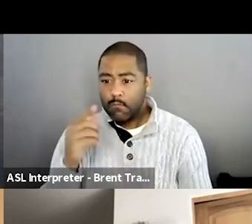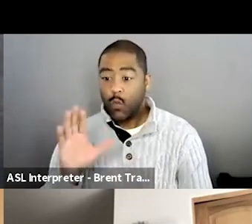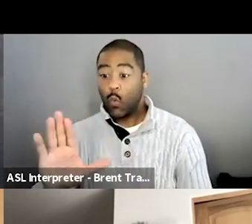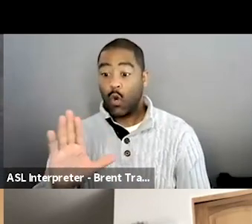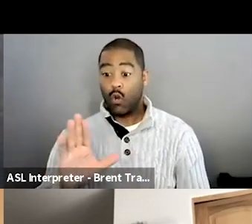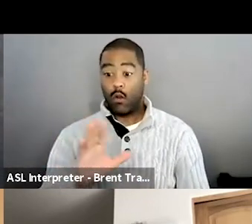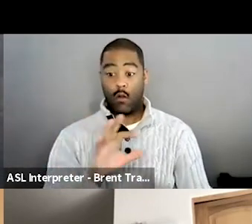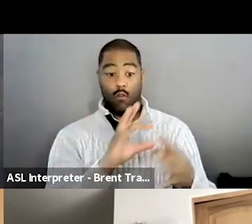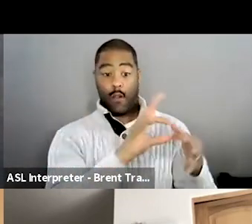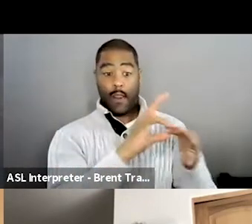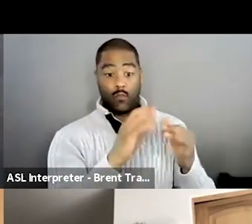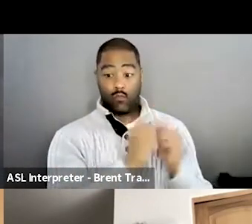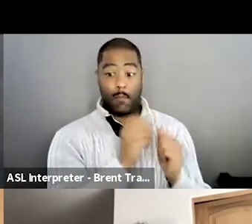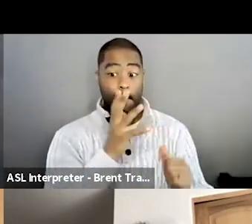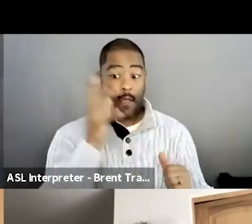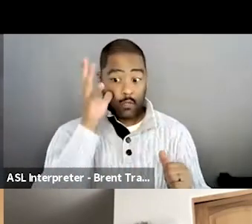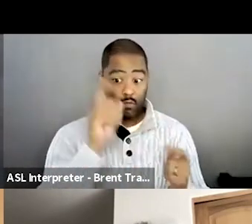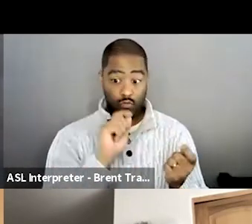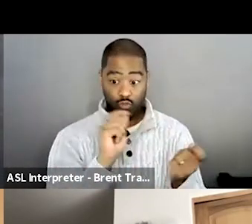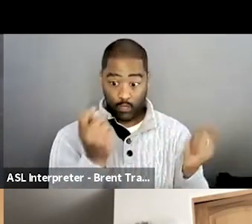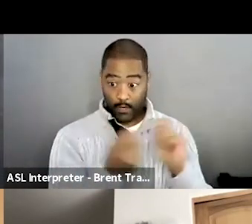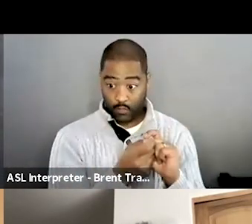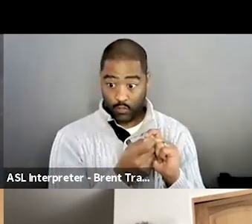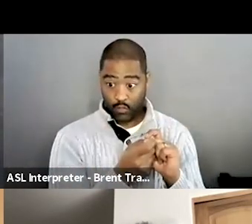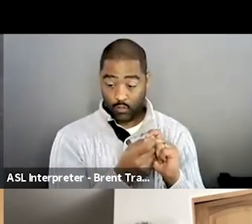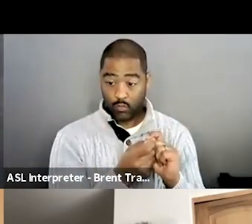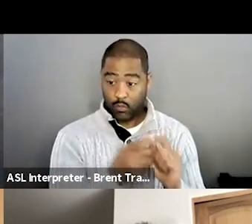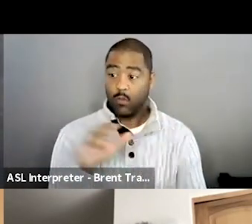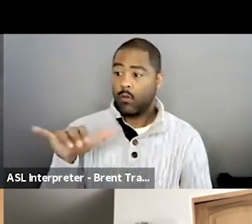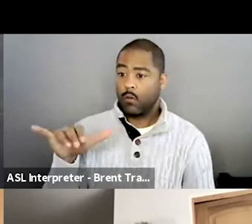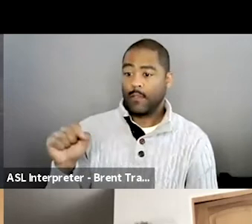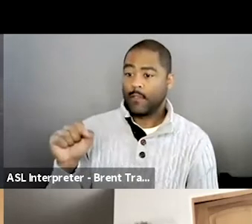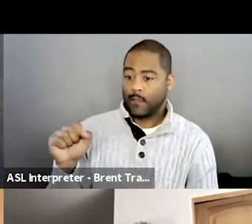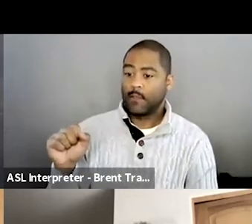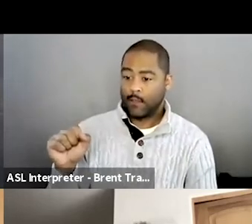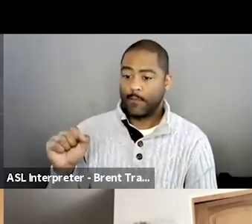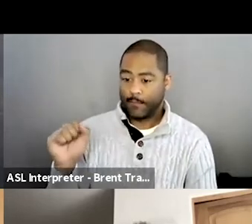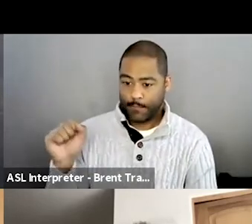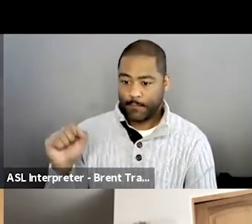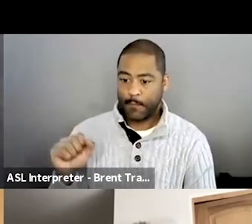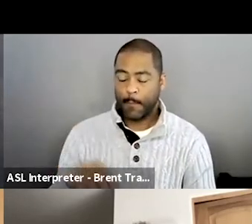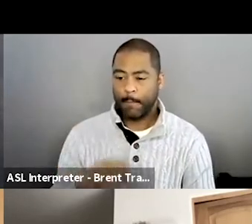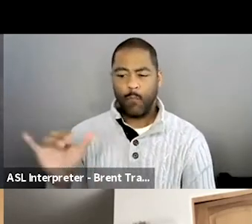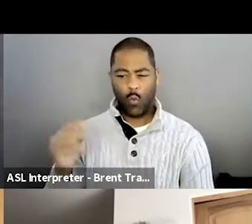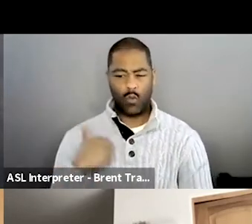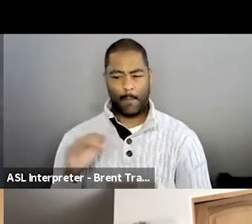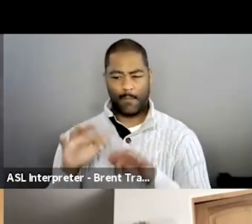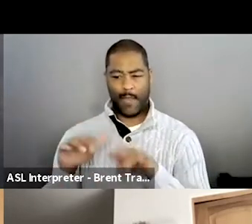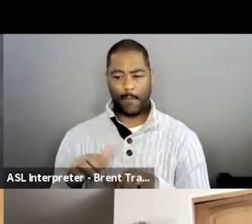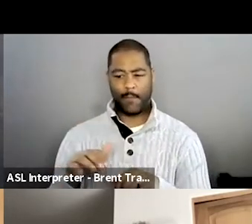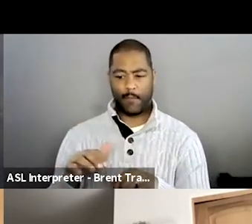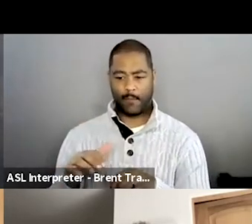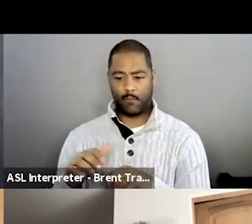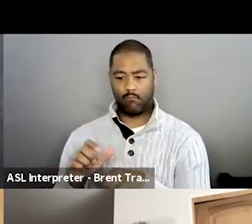change? Yes. I'm also typing it out. So they have it, but essentially, um, it changed slightly.